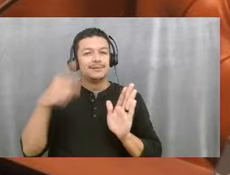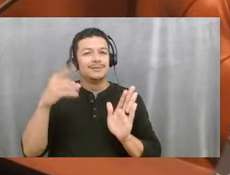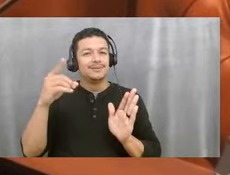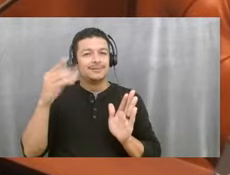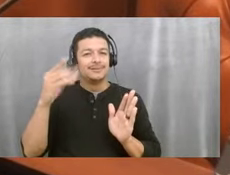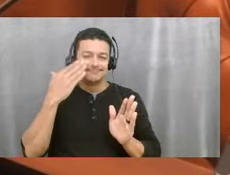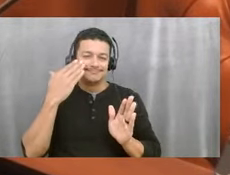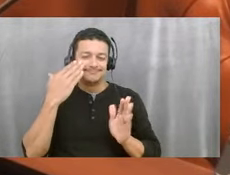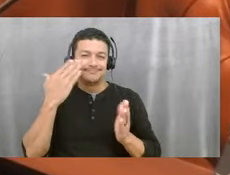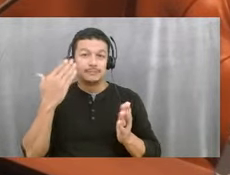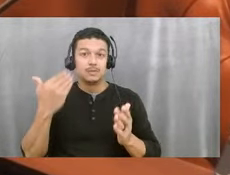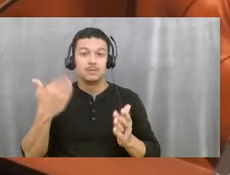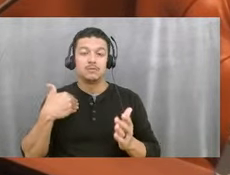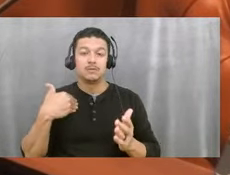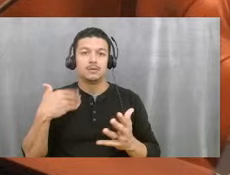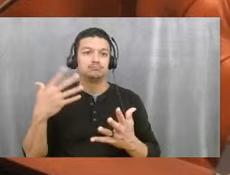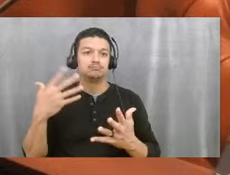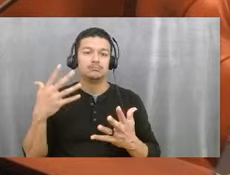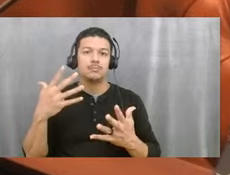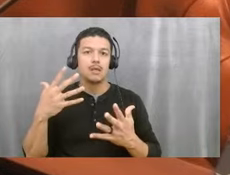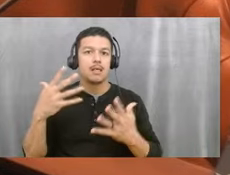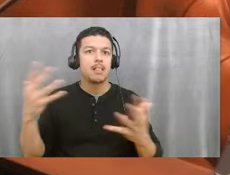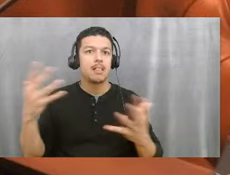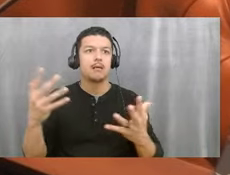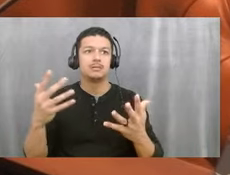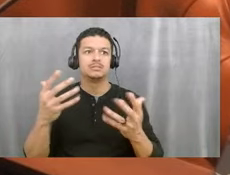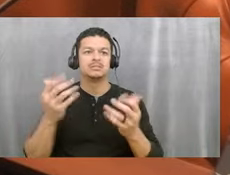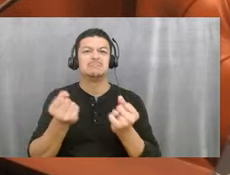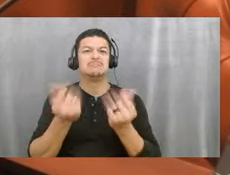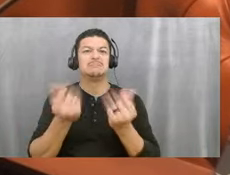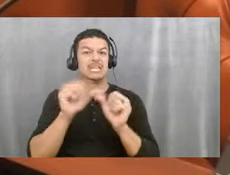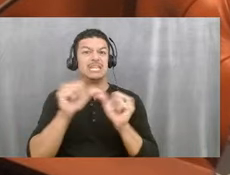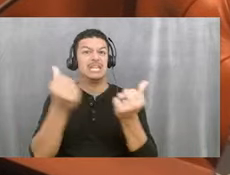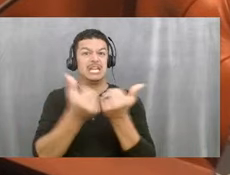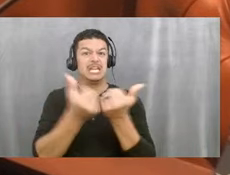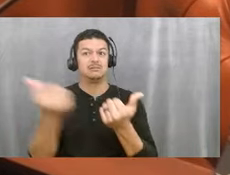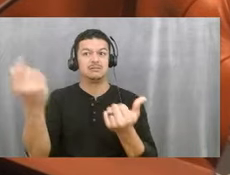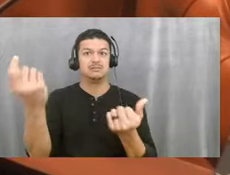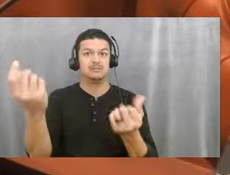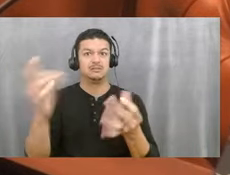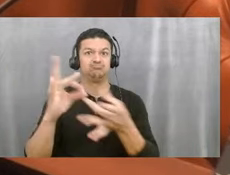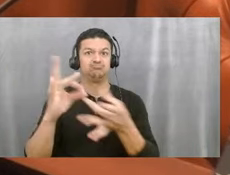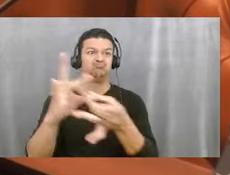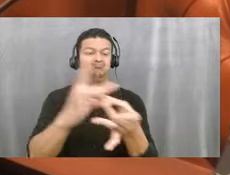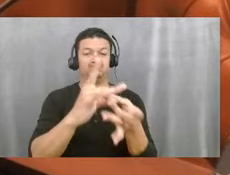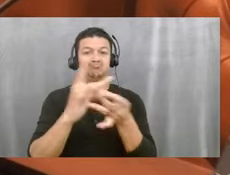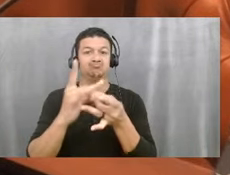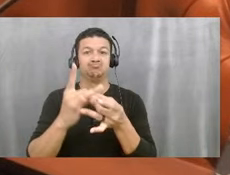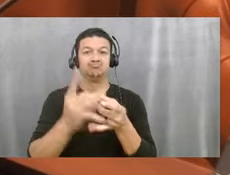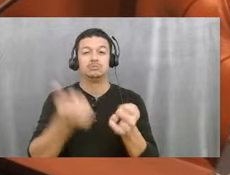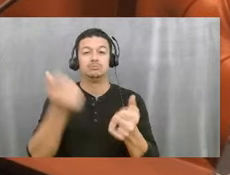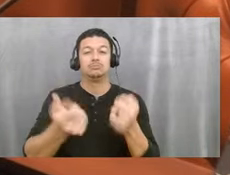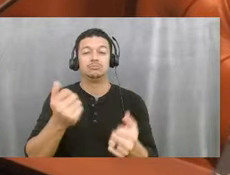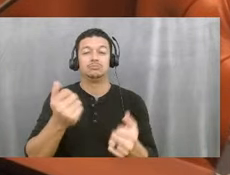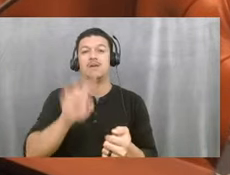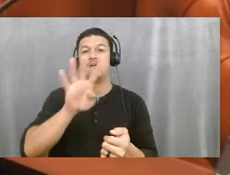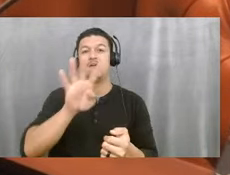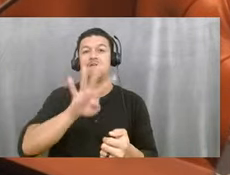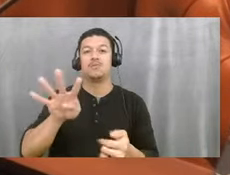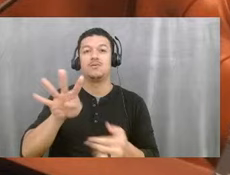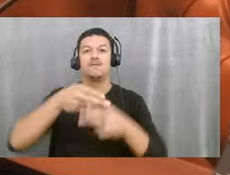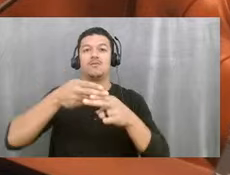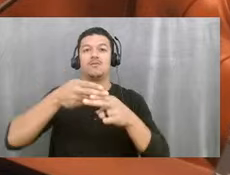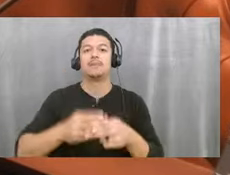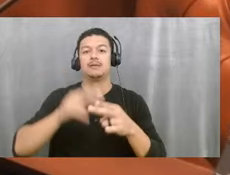large multi-agency operation that I want to say removed probably about 44 pounds of fentanyl